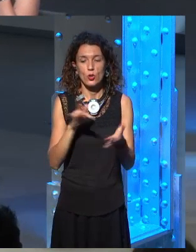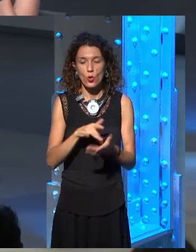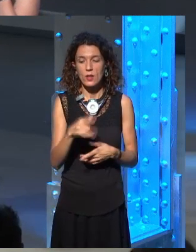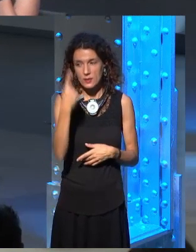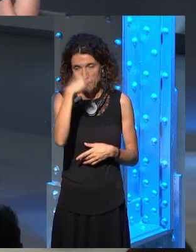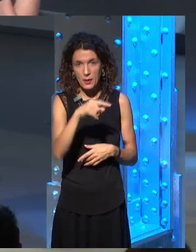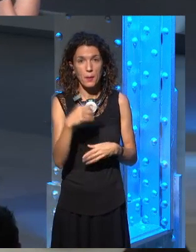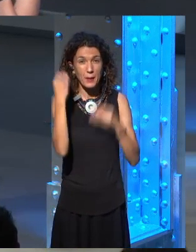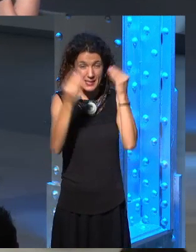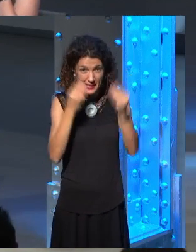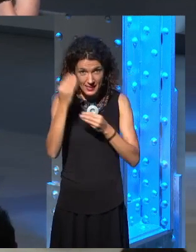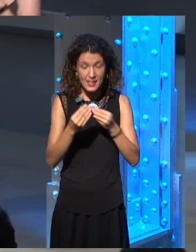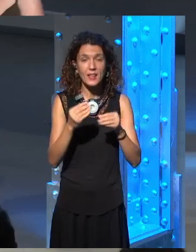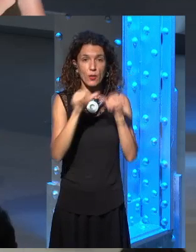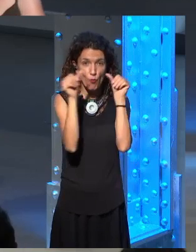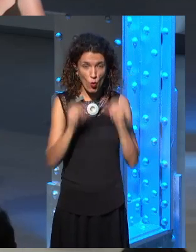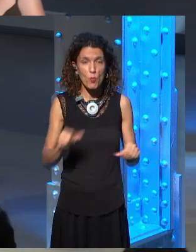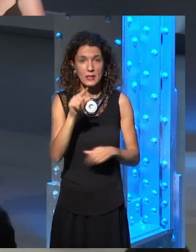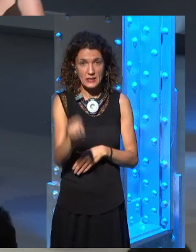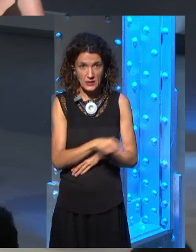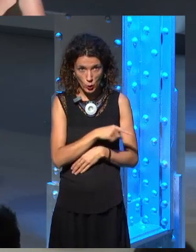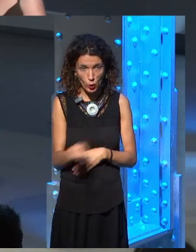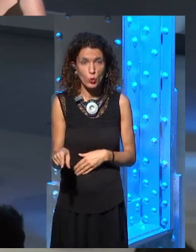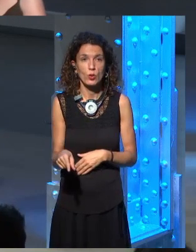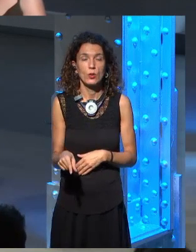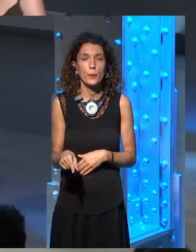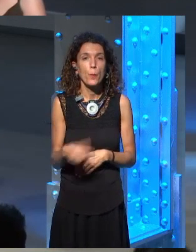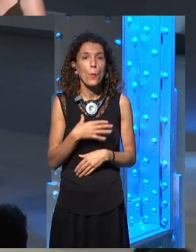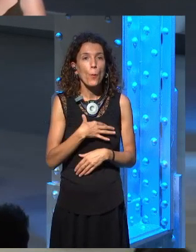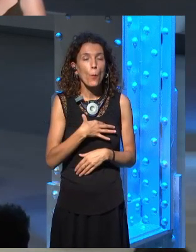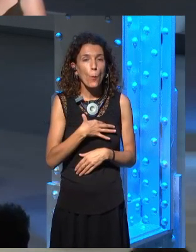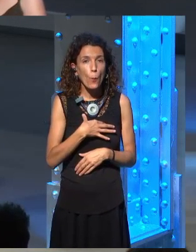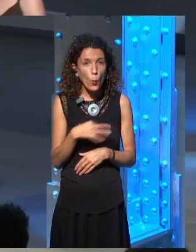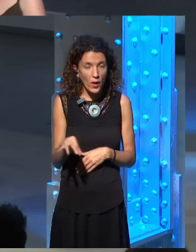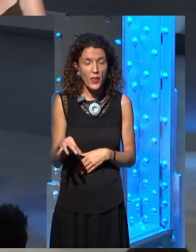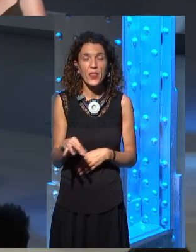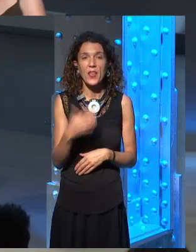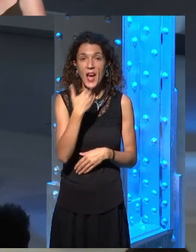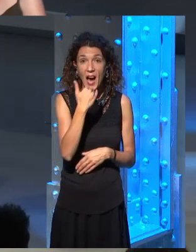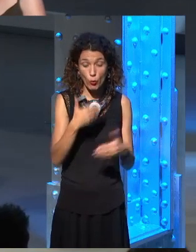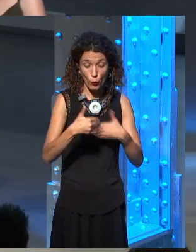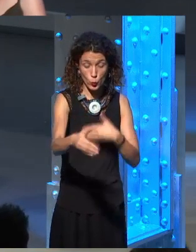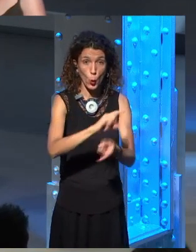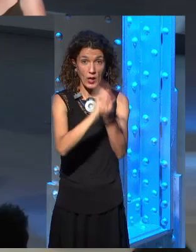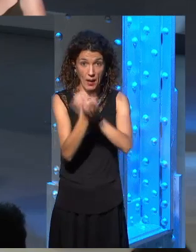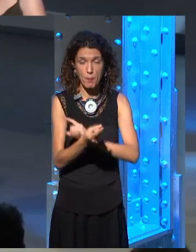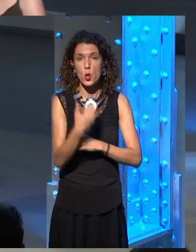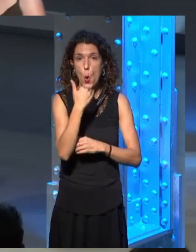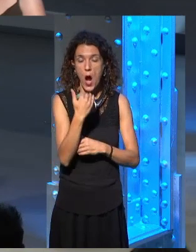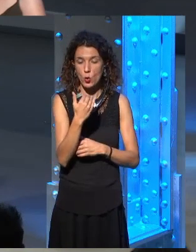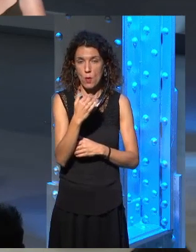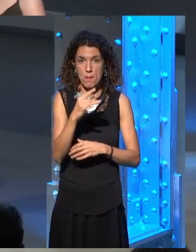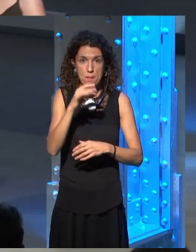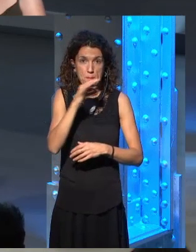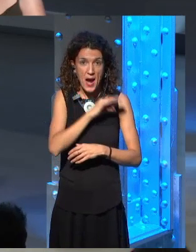it's quite classical. I don't know whether you had this in mind, but it's possible